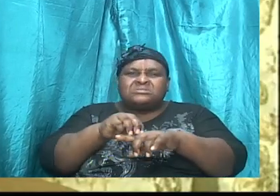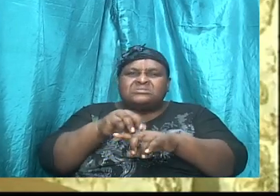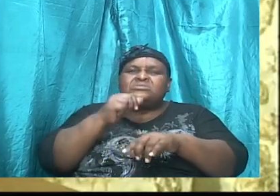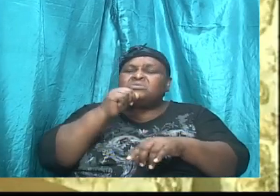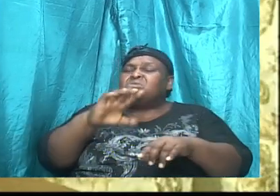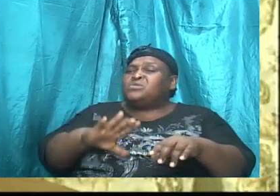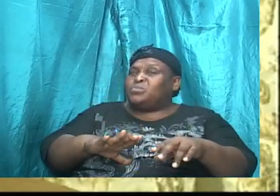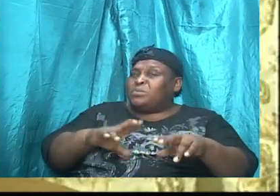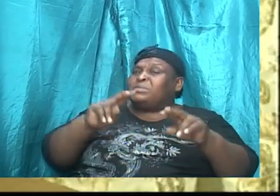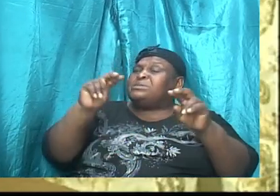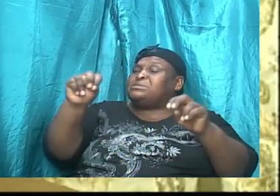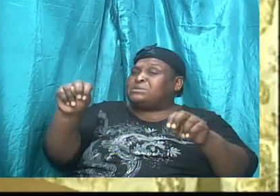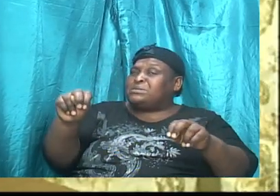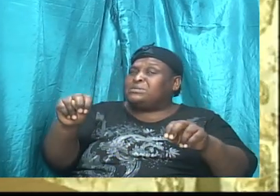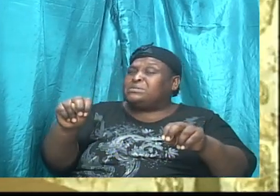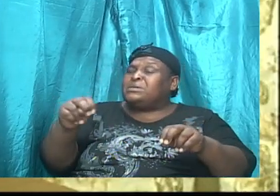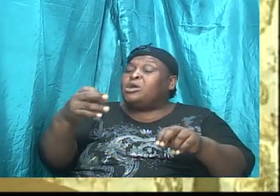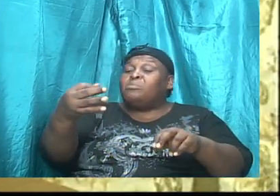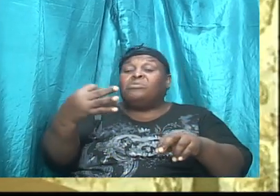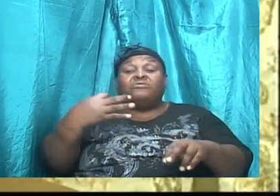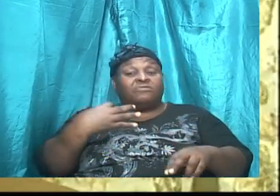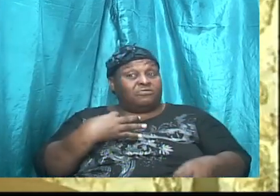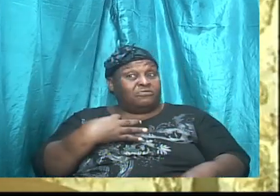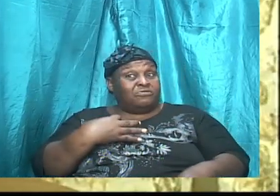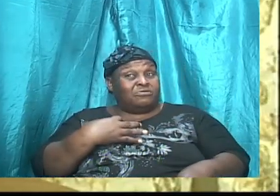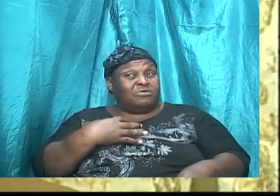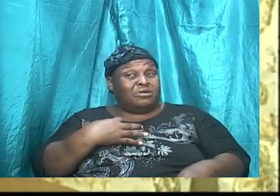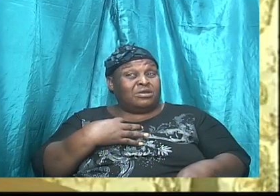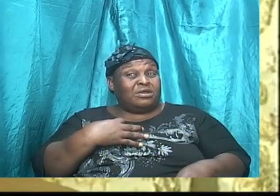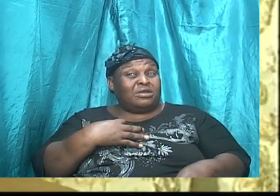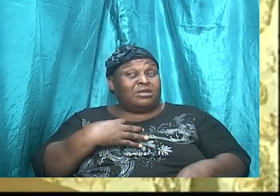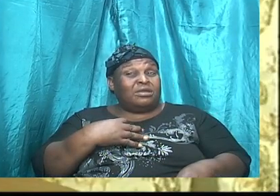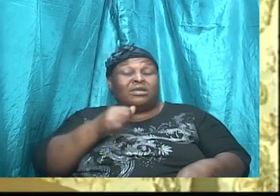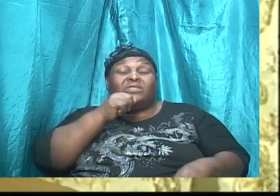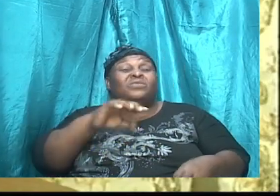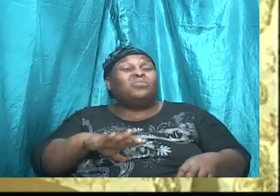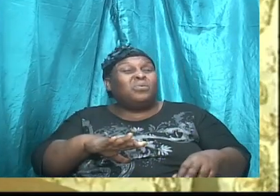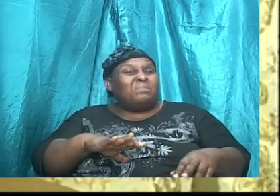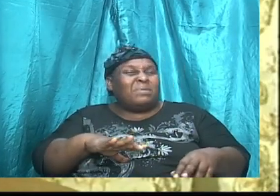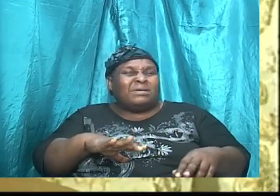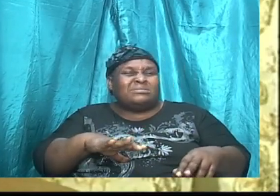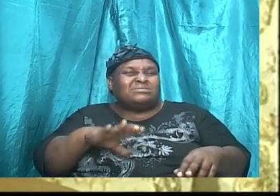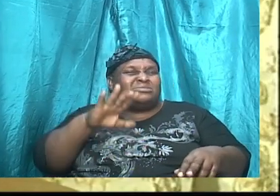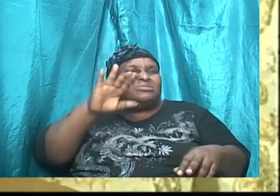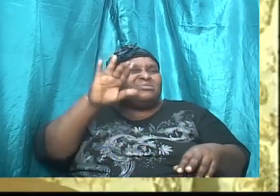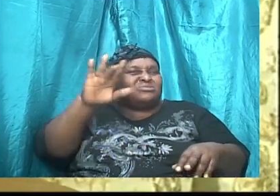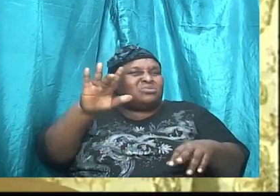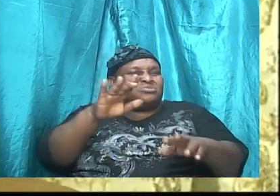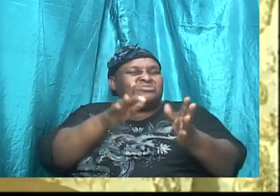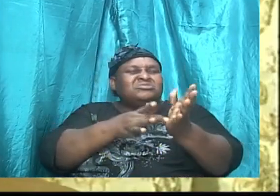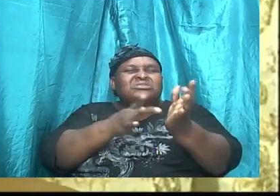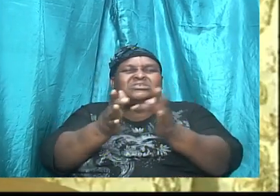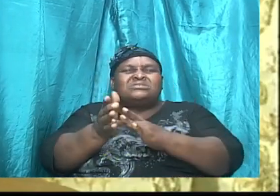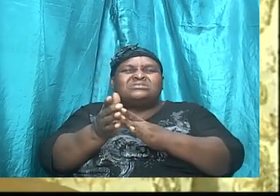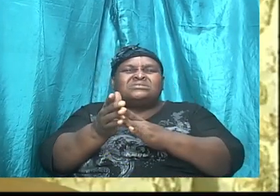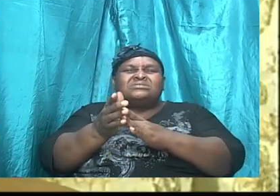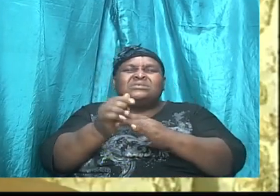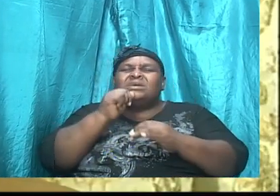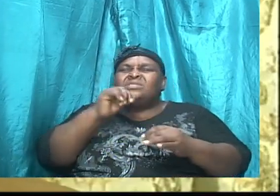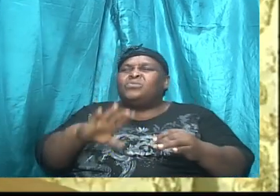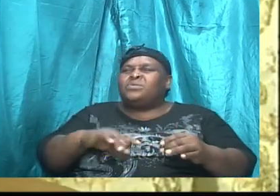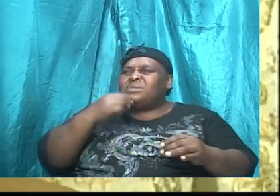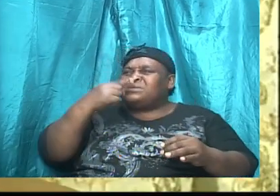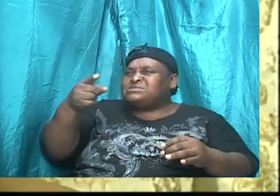However, before she actually touched him, the scripture said, she had said in her heart,